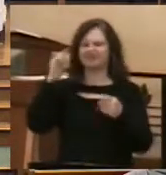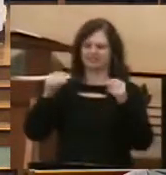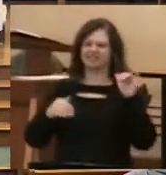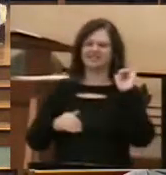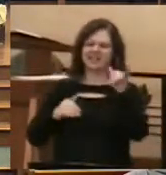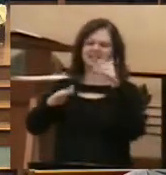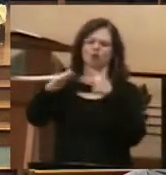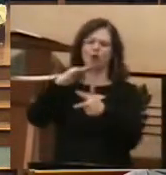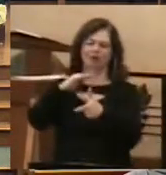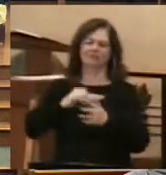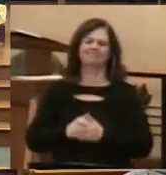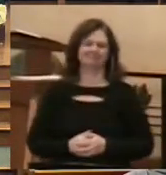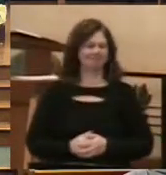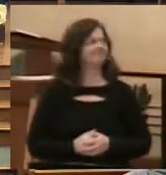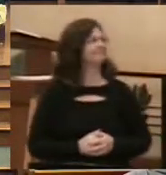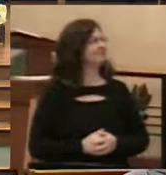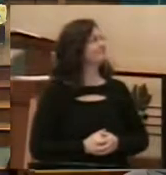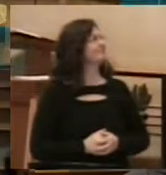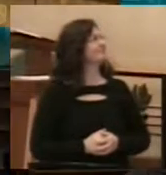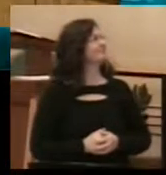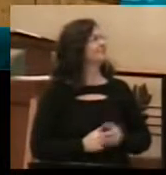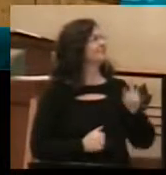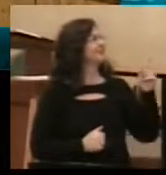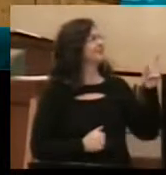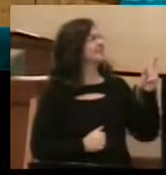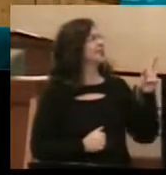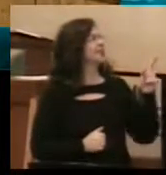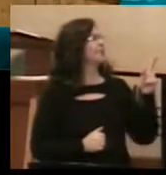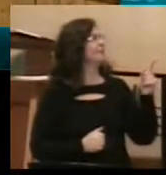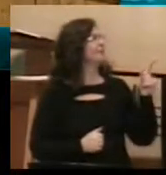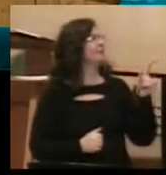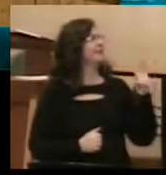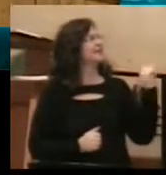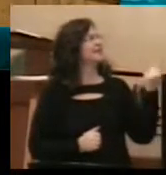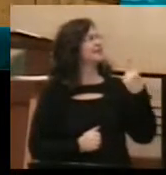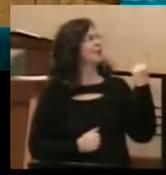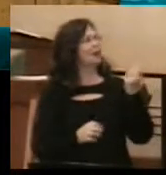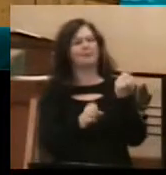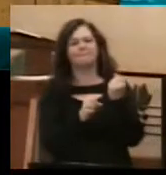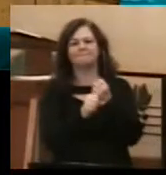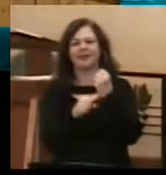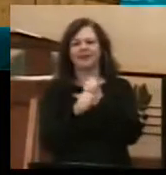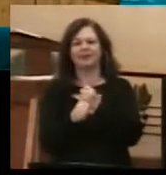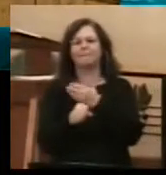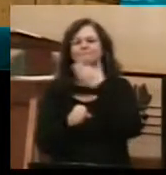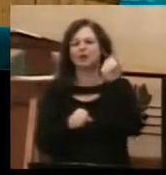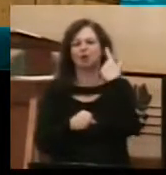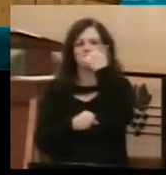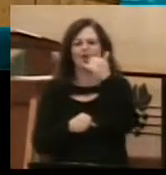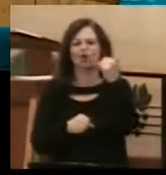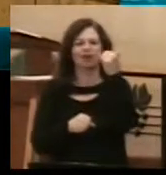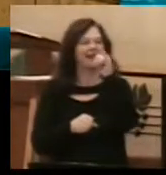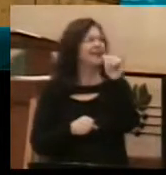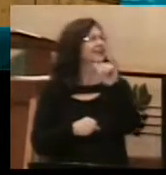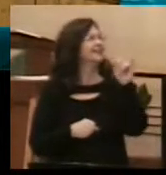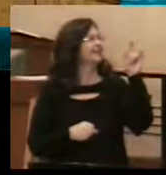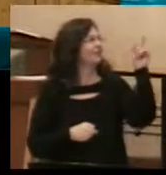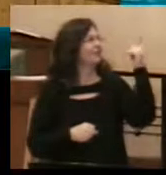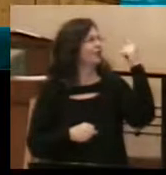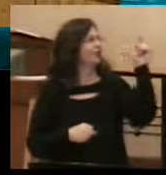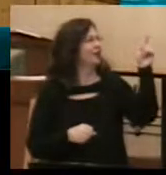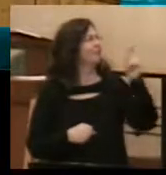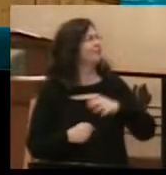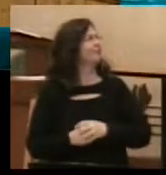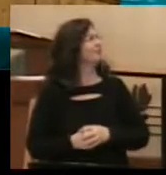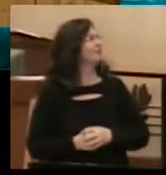local taxidermist crafted a much more attractive example of the Lake Sturgeon that was caught that day on Lake Lita